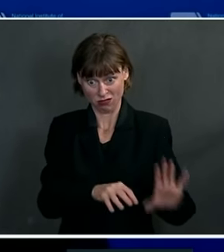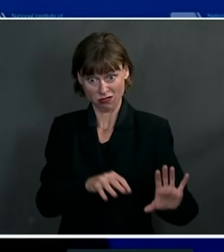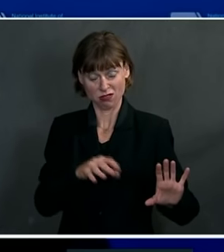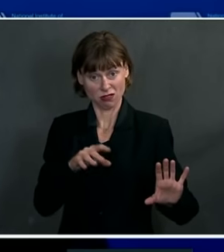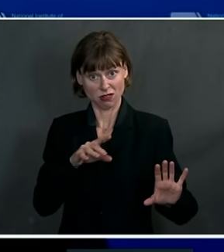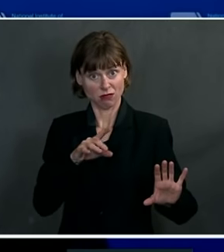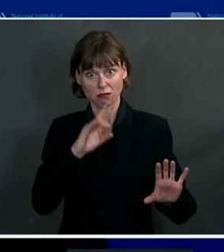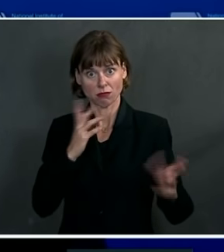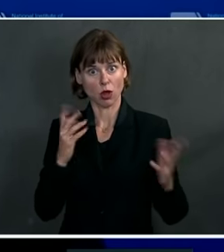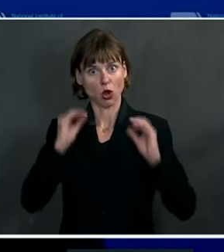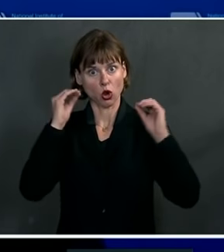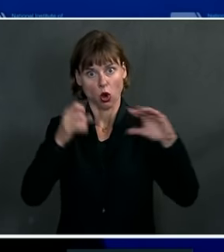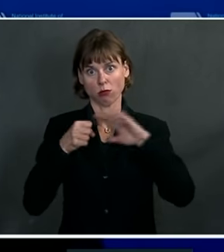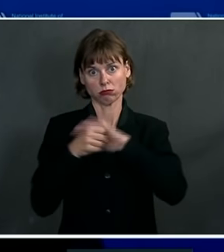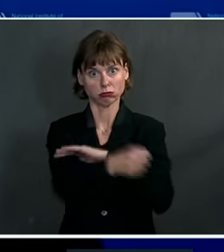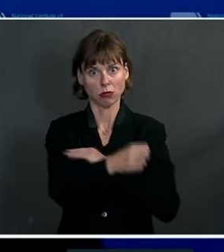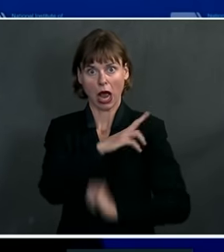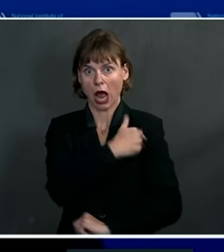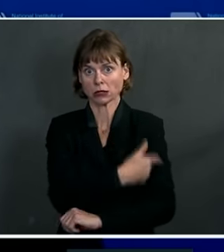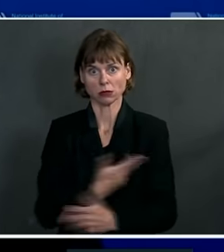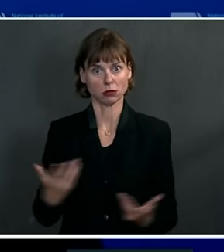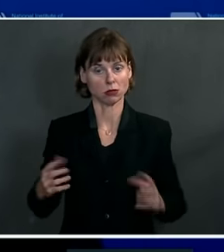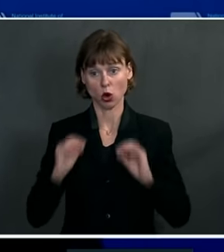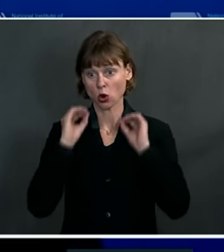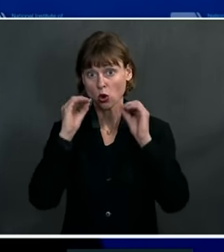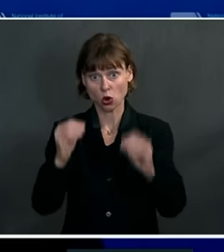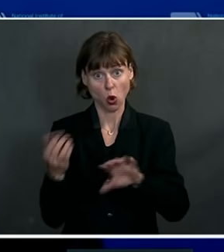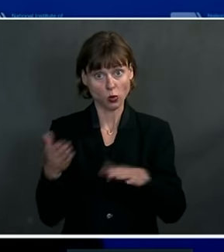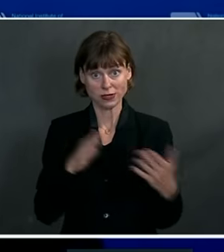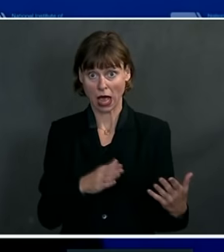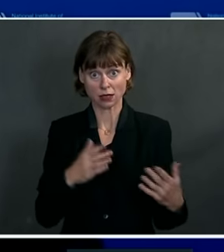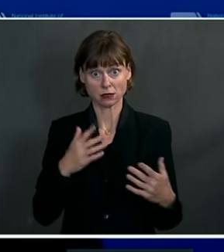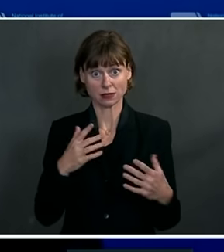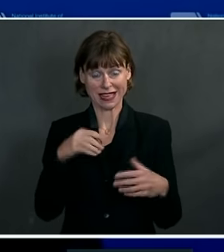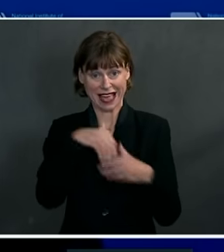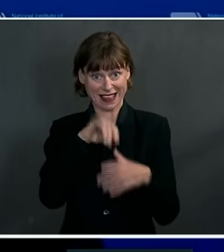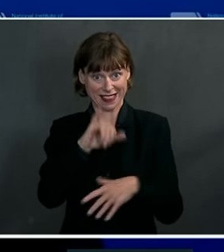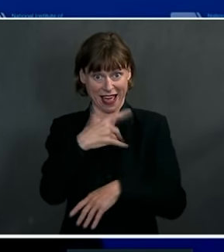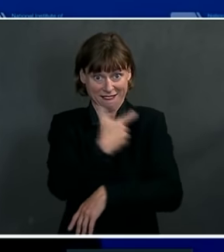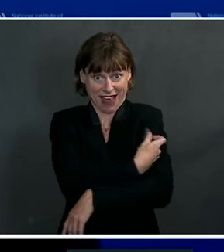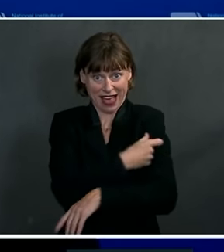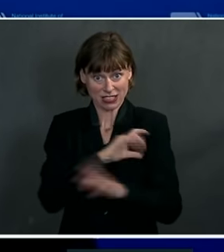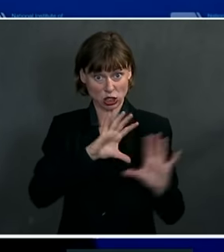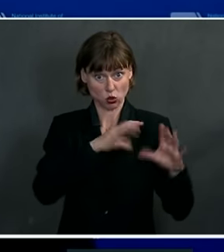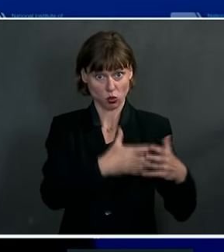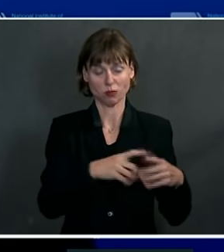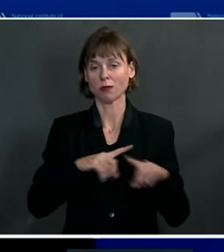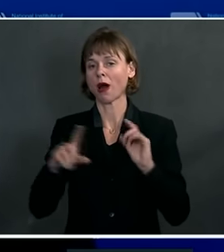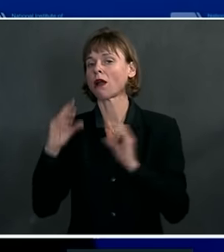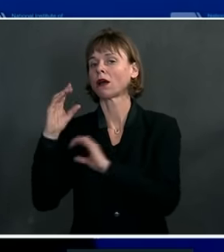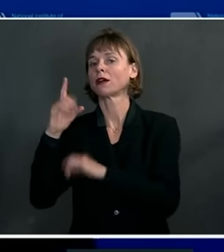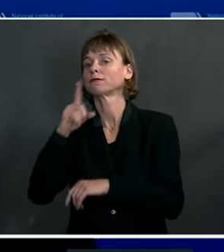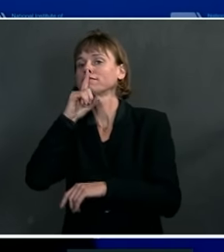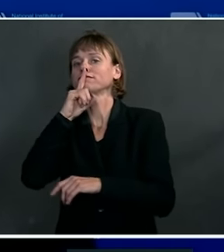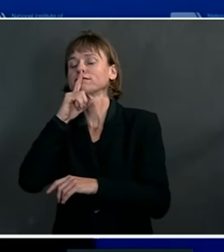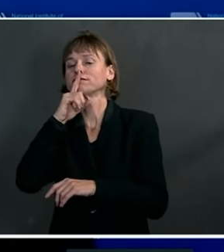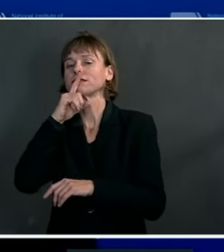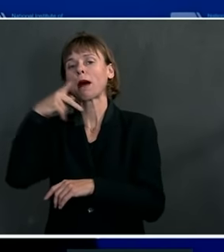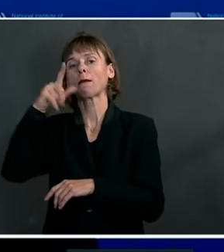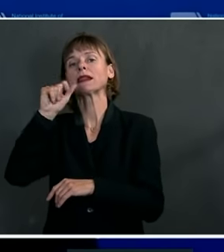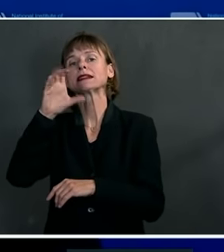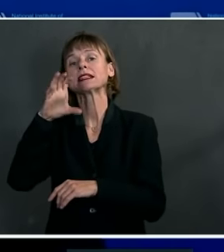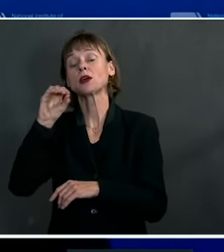essentially no hospitalizations or deaths in the vaccine group, whereas in the placebo group, there were.